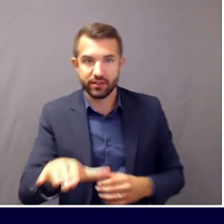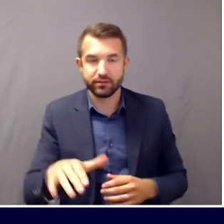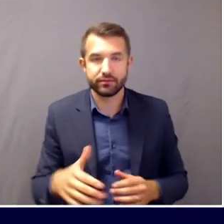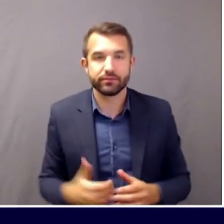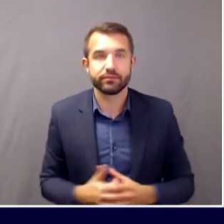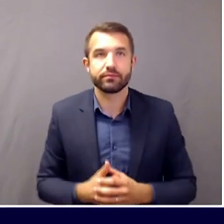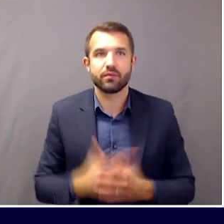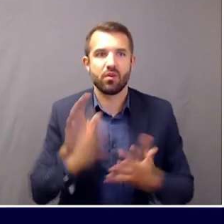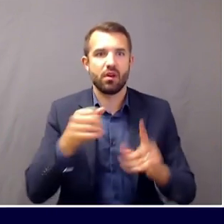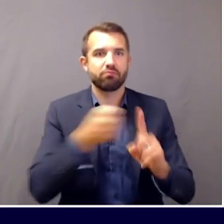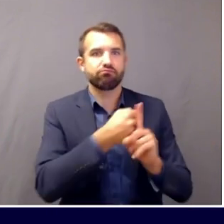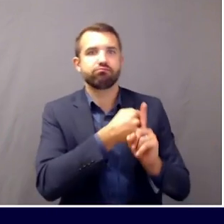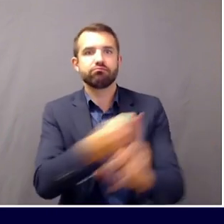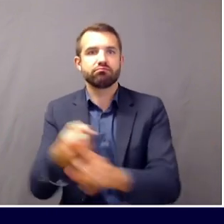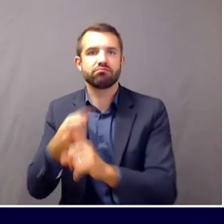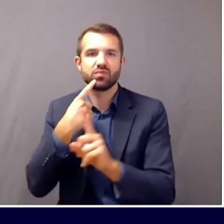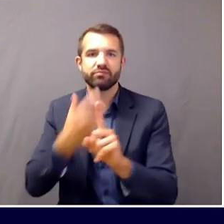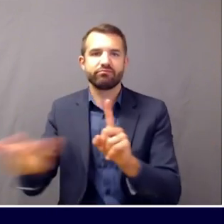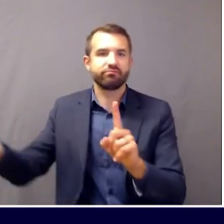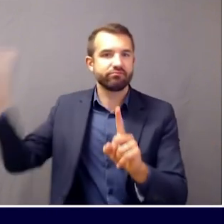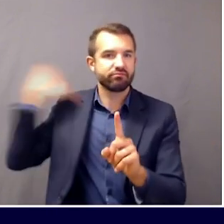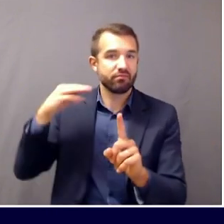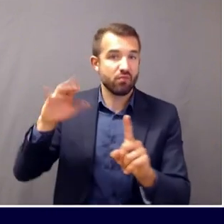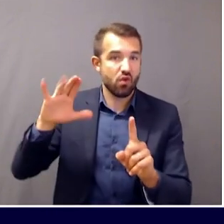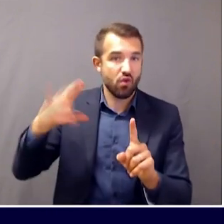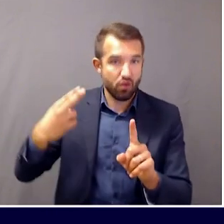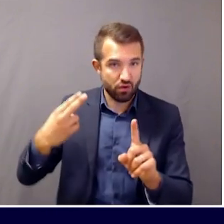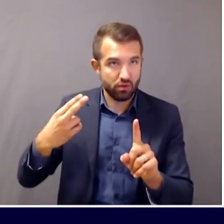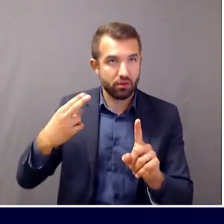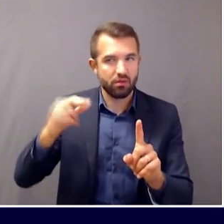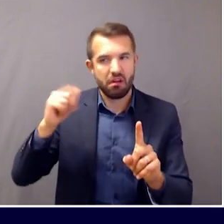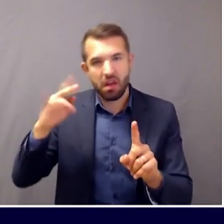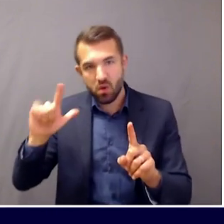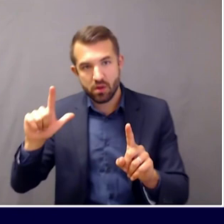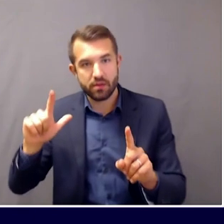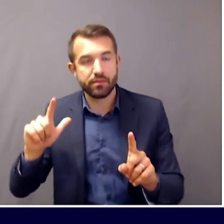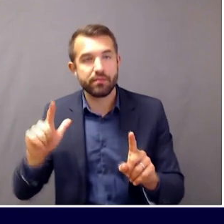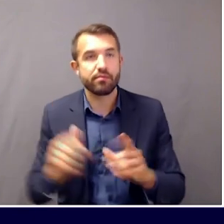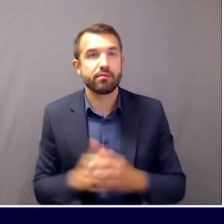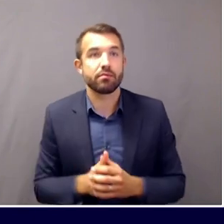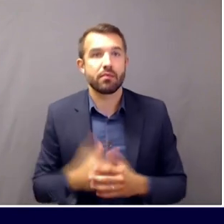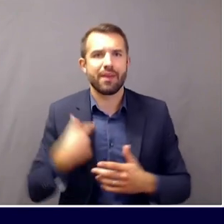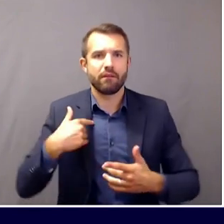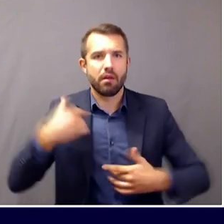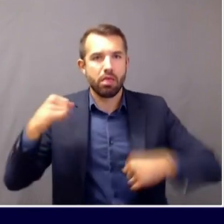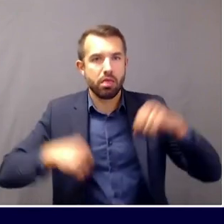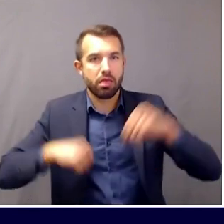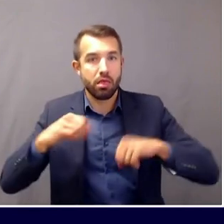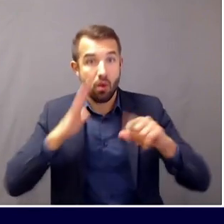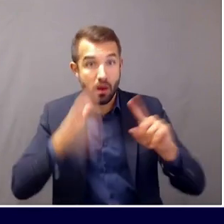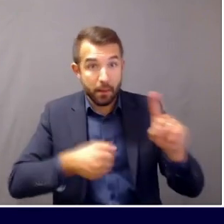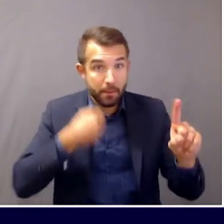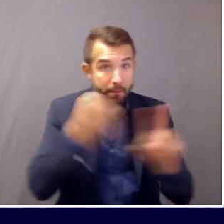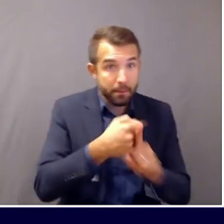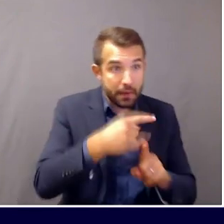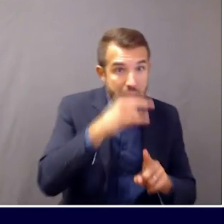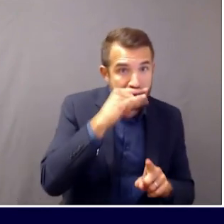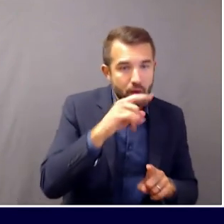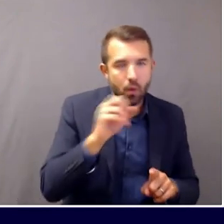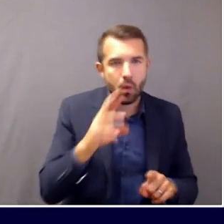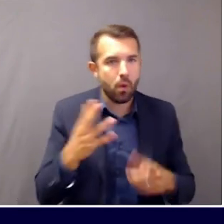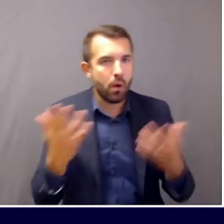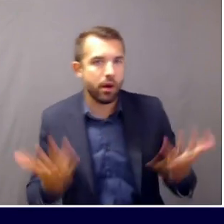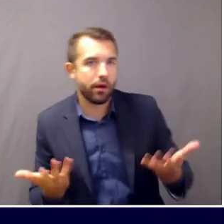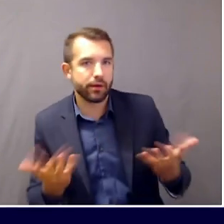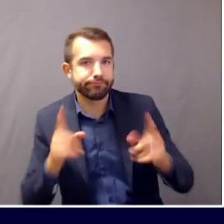March or April, it was unclear as to whether children were affected at all. But what we know now is that children can be